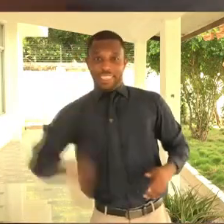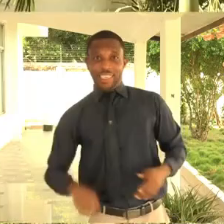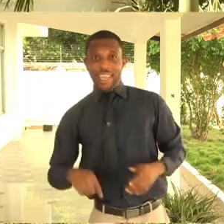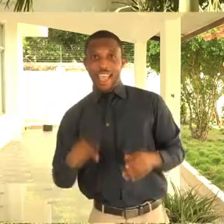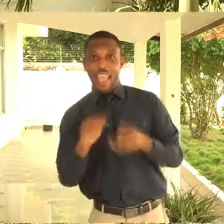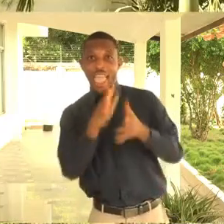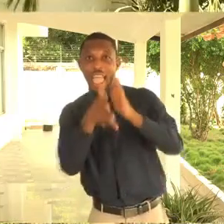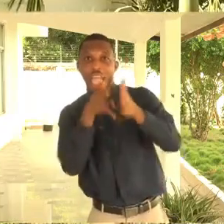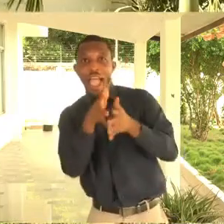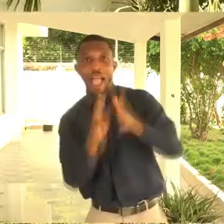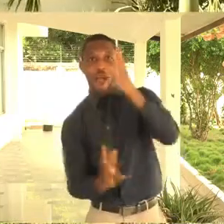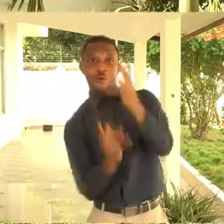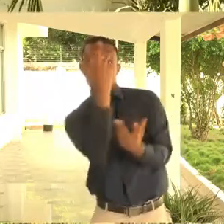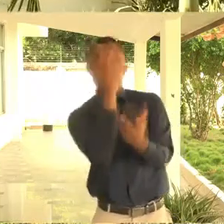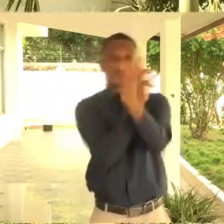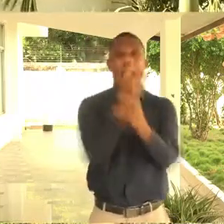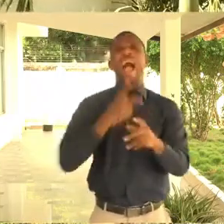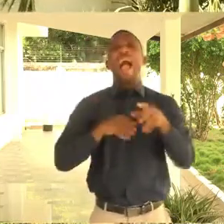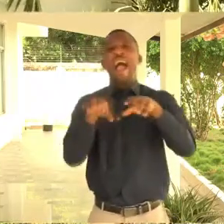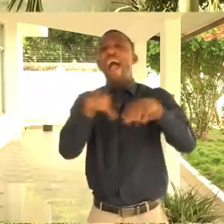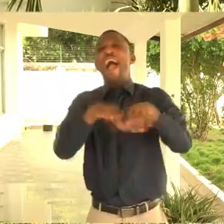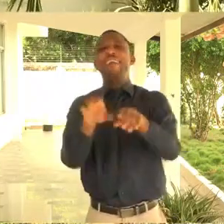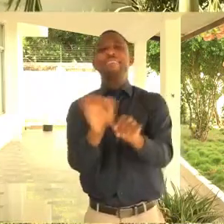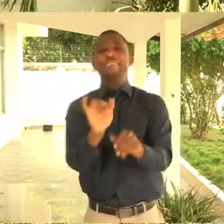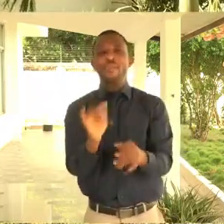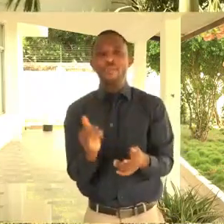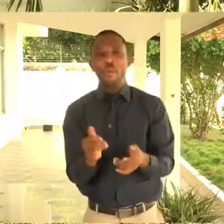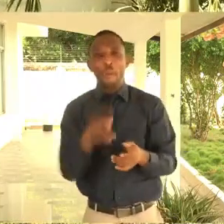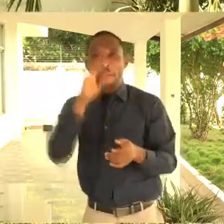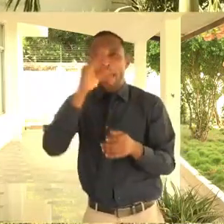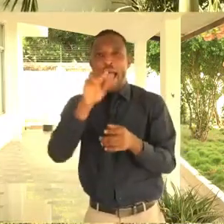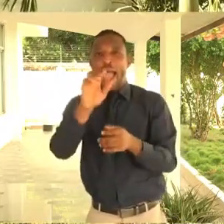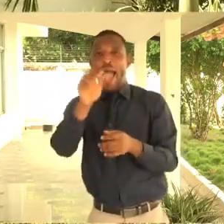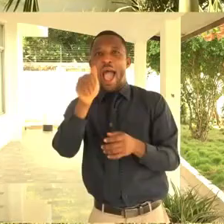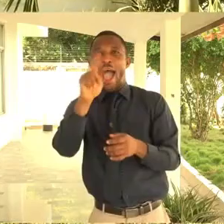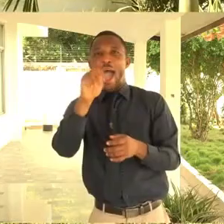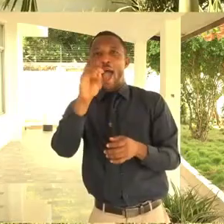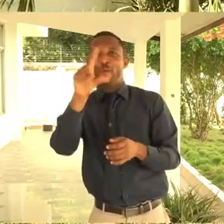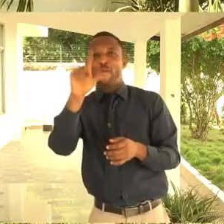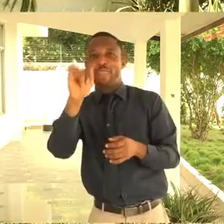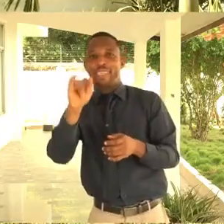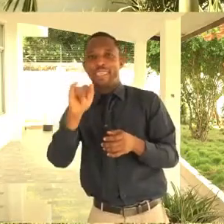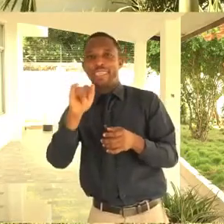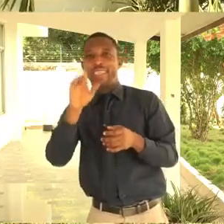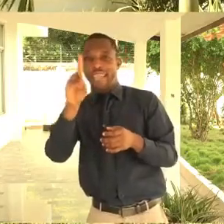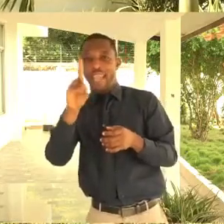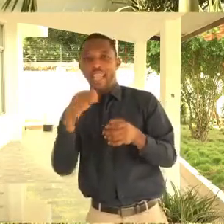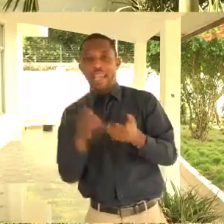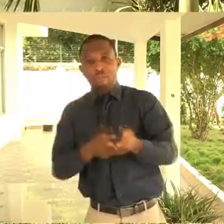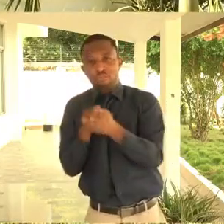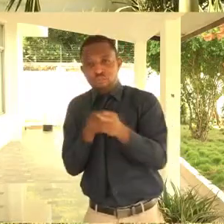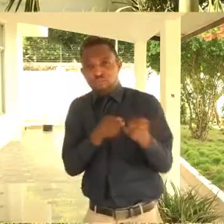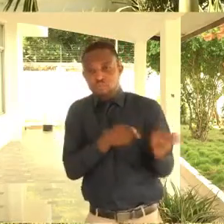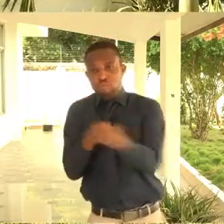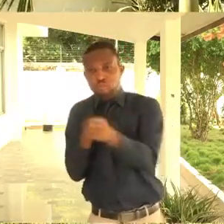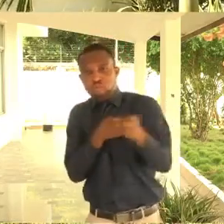you know, defeat the opponent. How Arnold Schwarzenegger, in acting as commando, was coming out with his guns and everything.